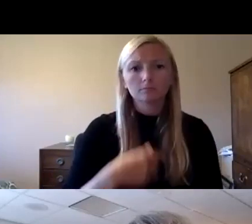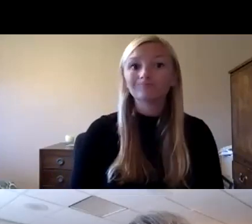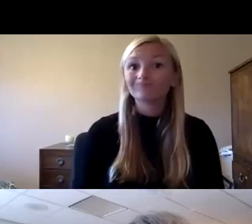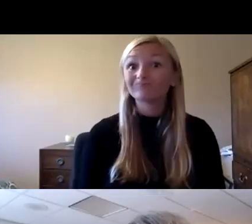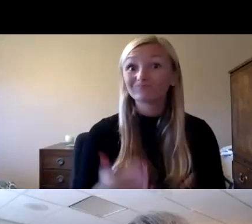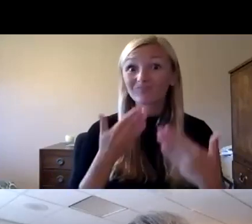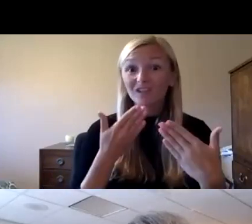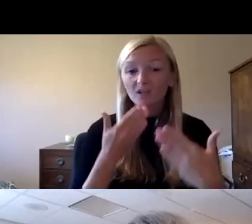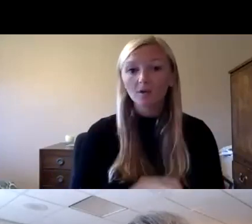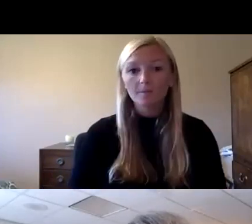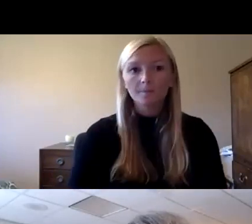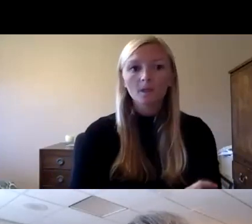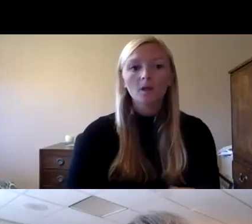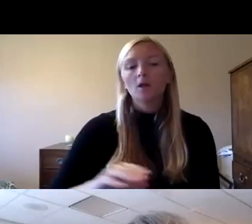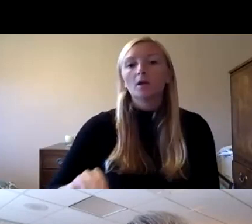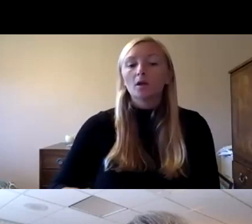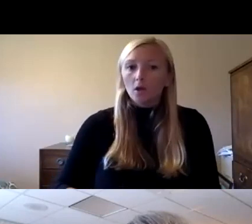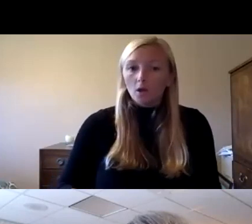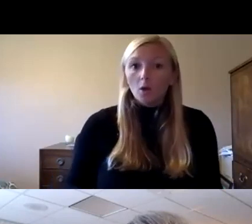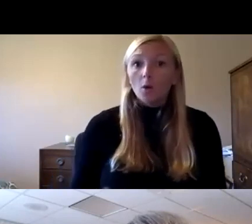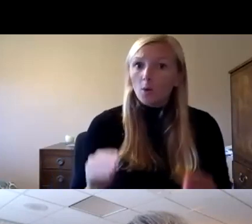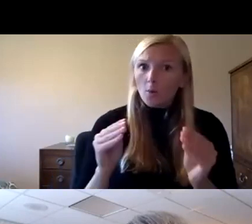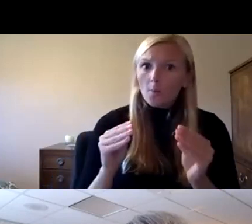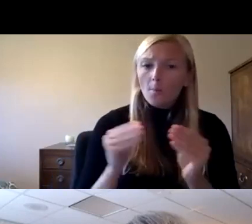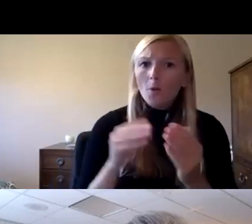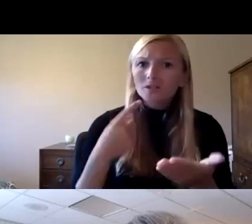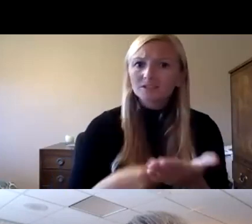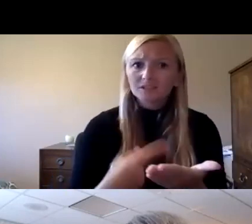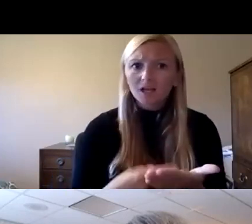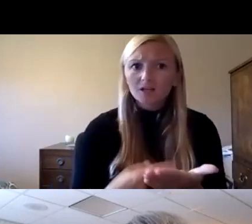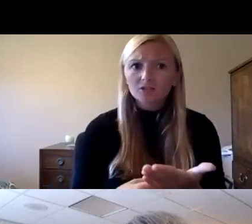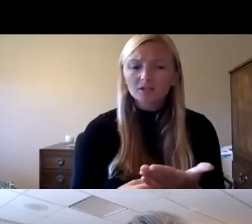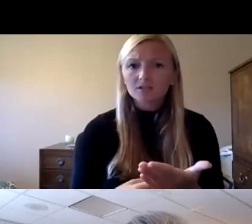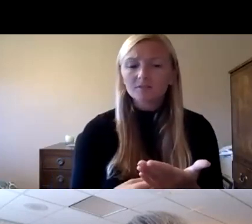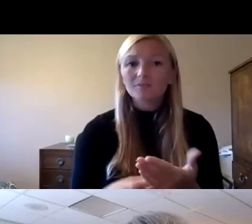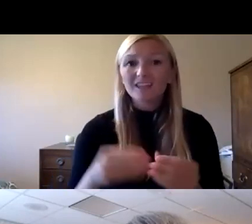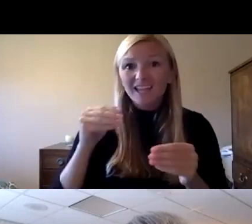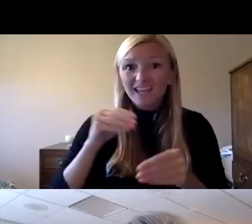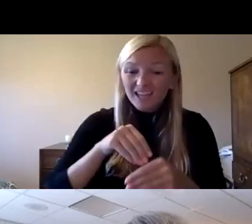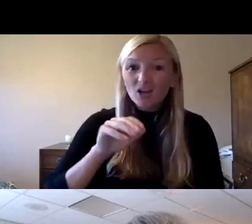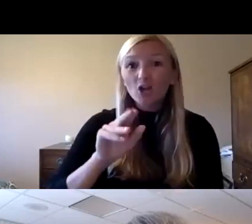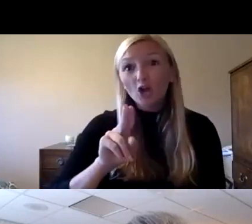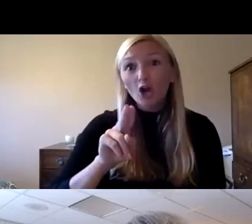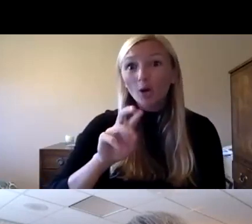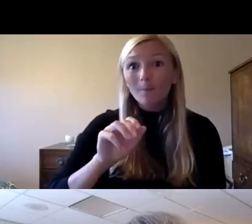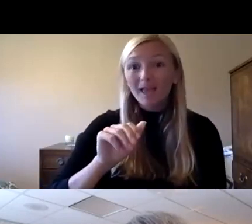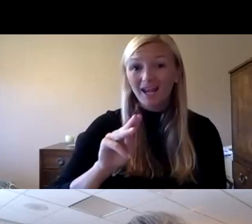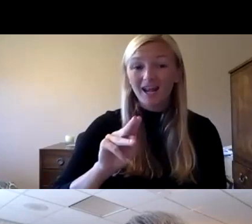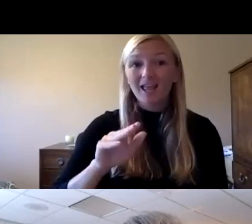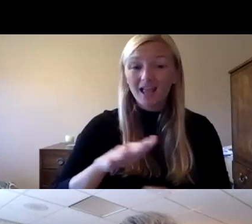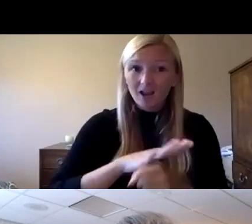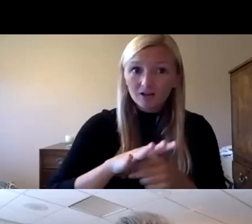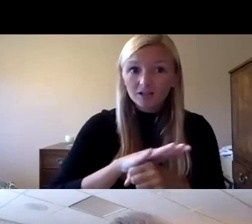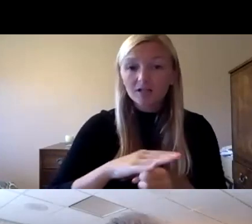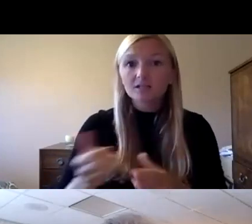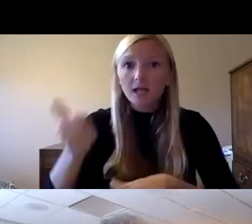susan is asking are there discussions especially in the urban areas for reproposing office business